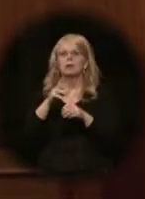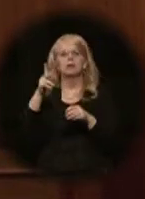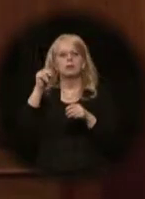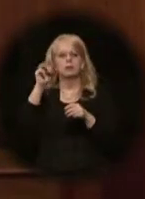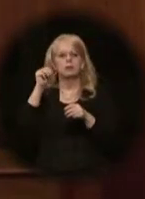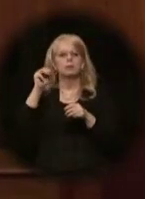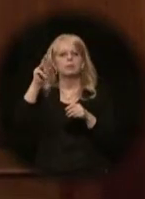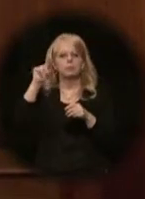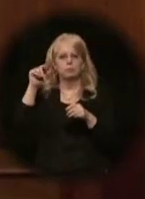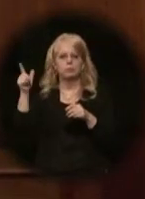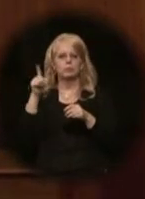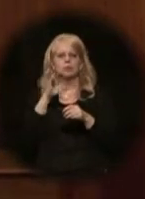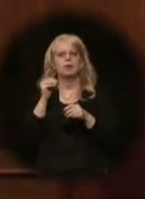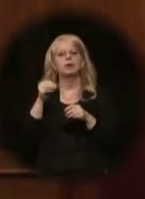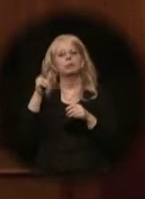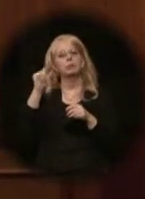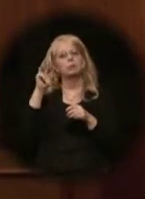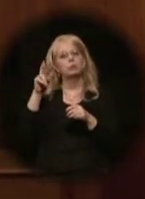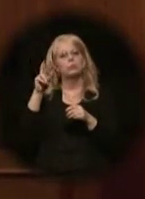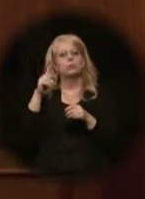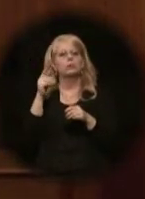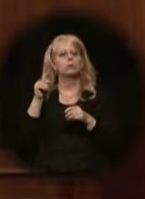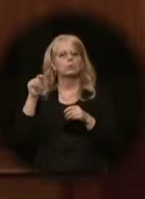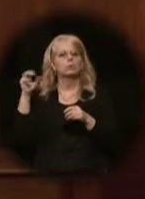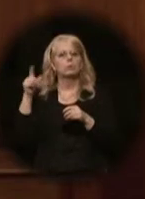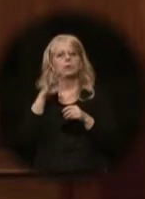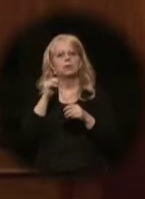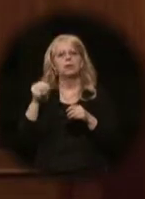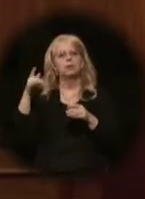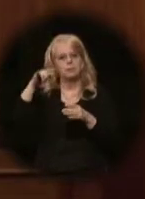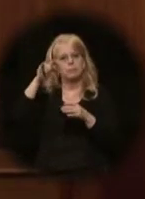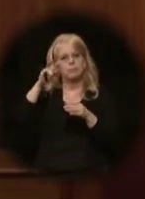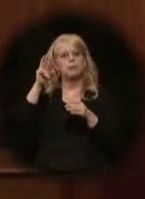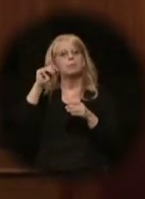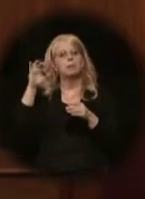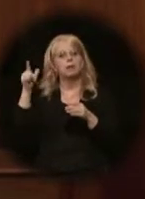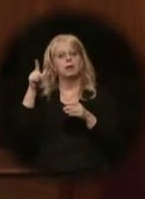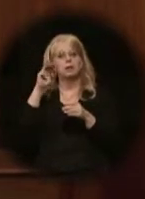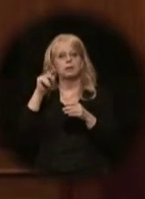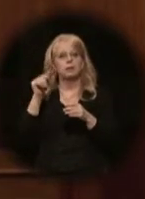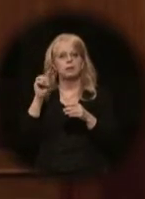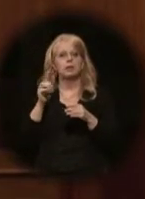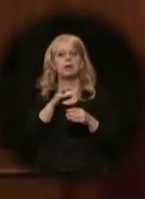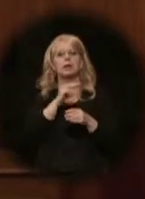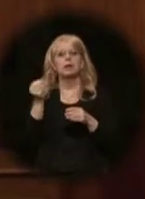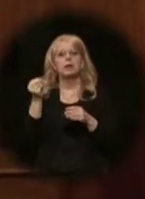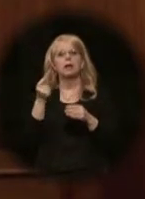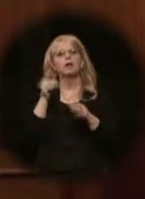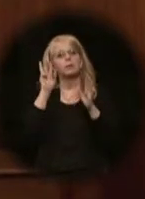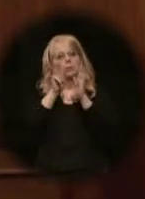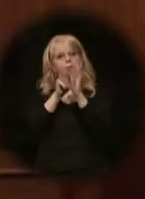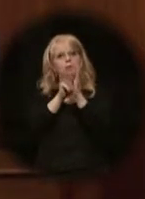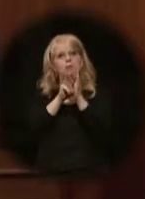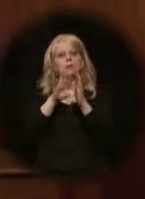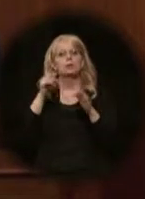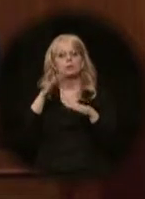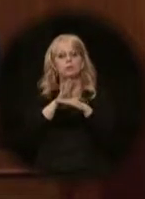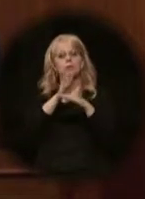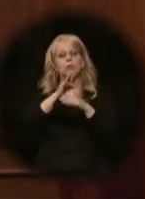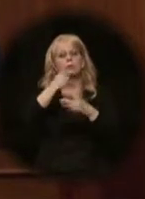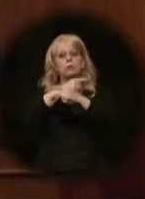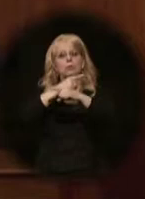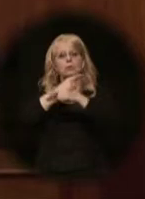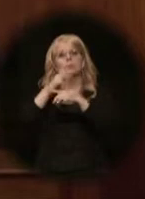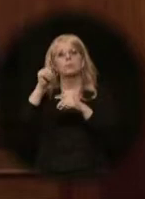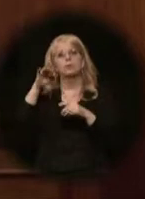Madol, trooper Tej Toll, and pilot Mel Nading. We also witnessed the courage of Coast Guard Petty Officer